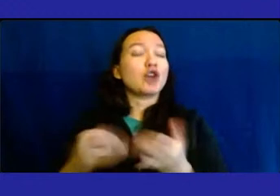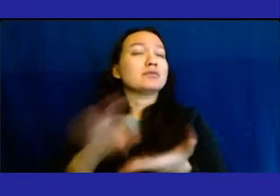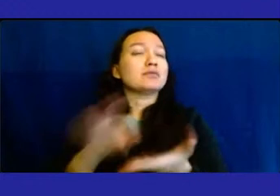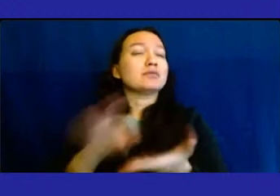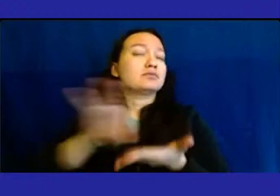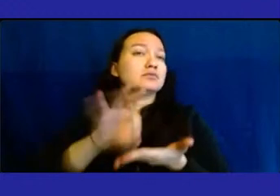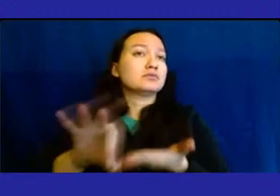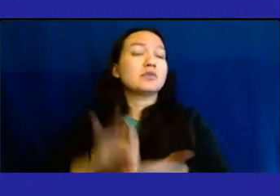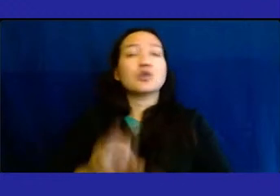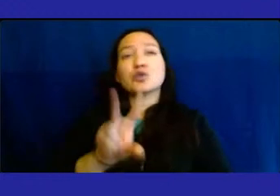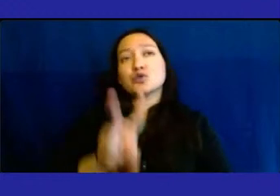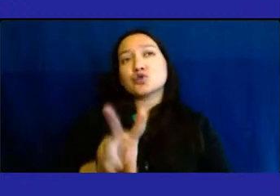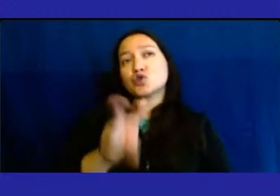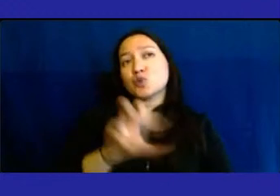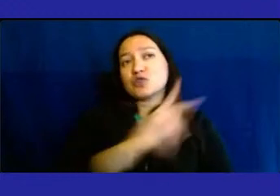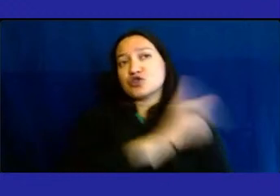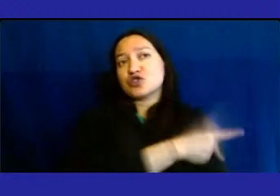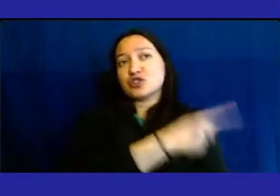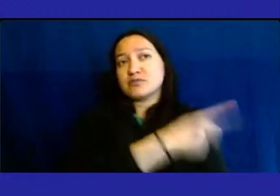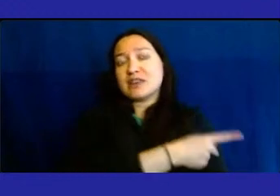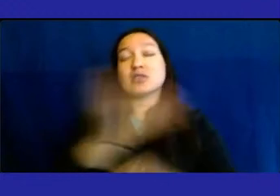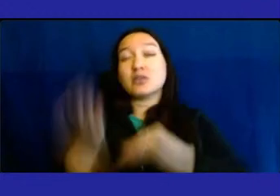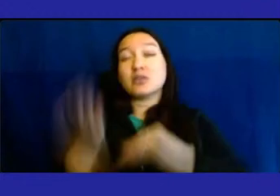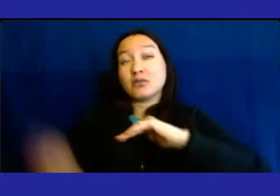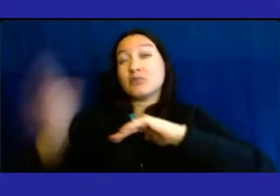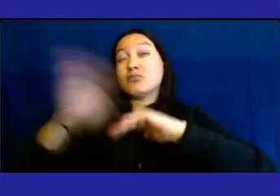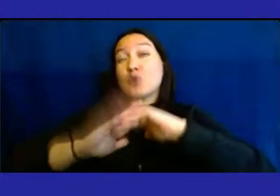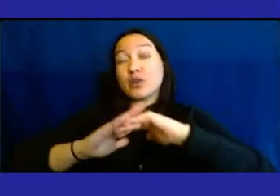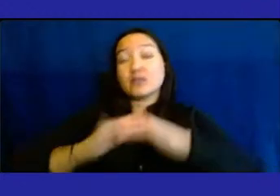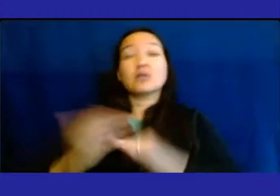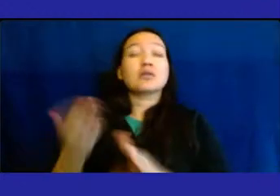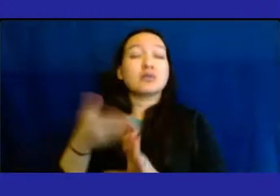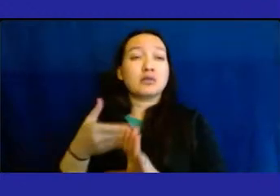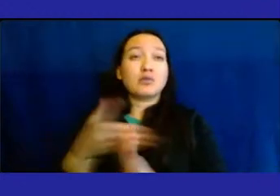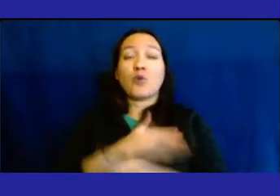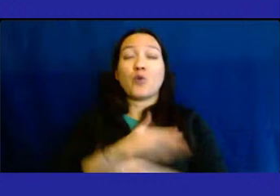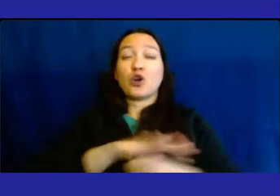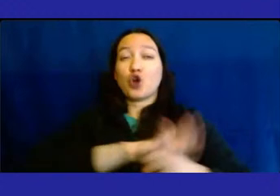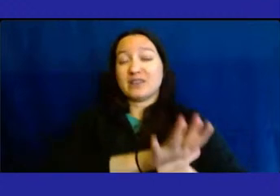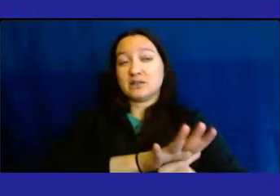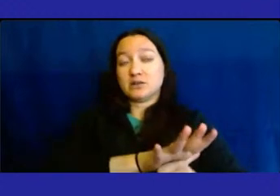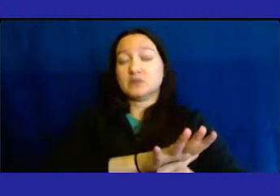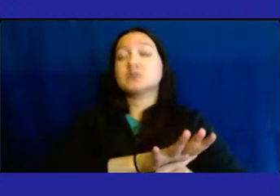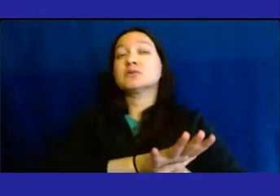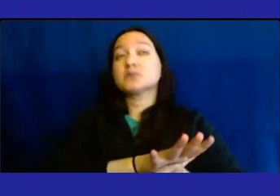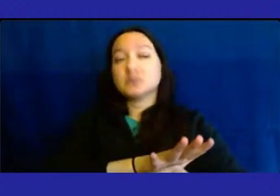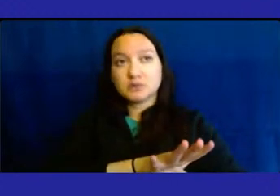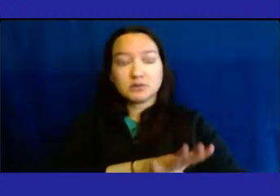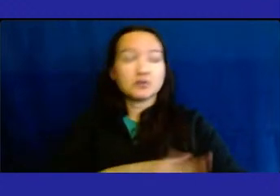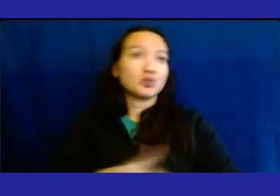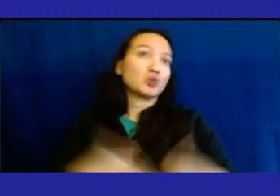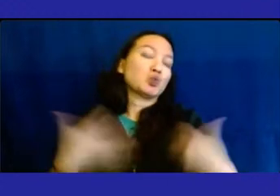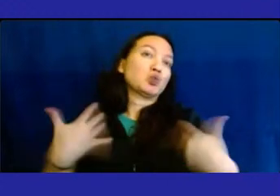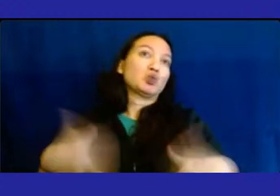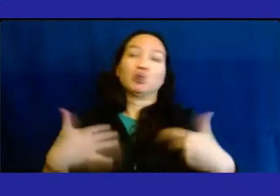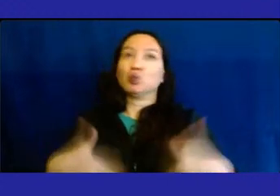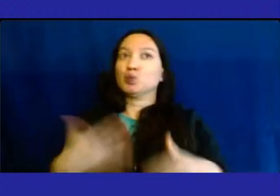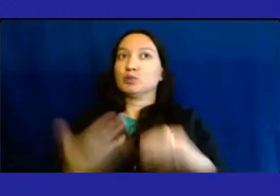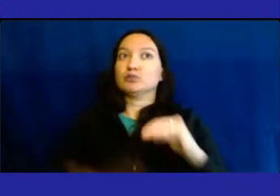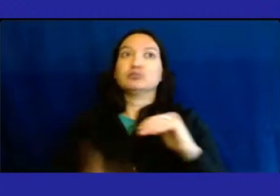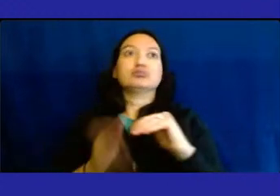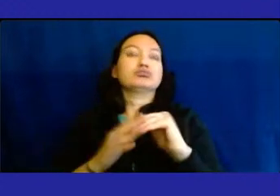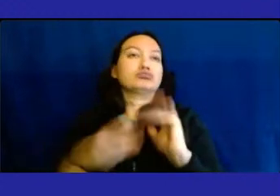200 patients higher than prior to COVID. And that is a tremendous sign. It's